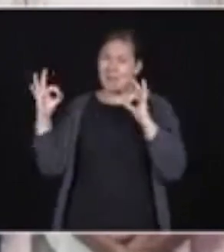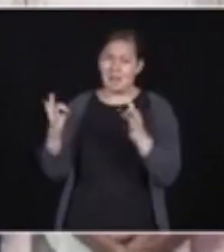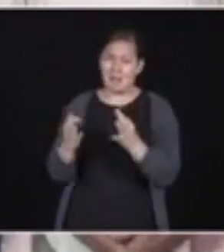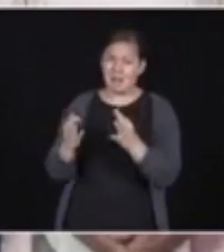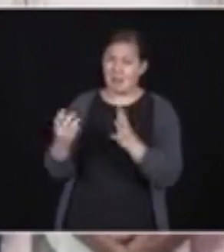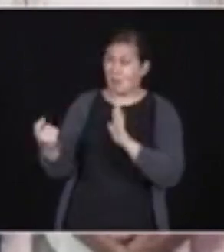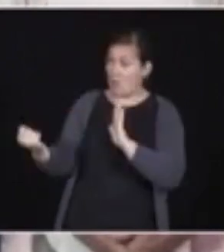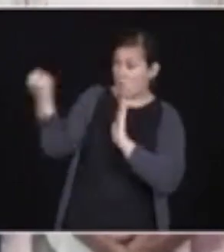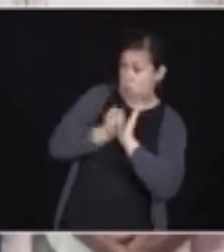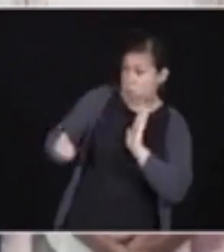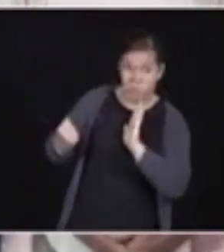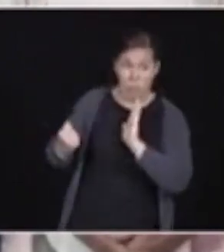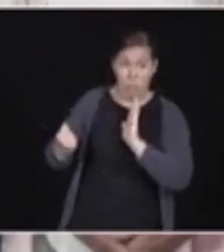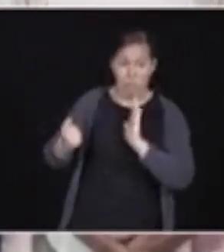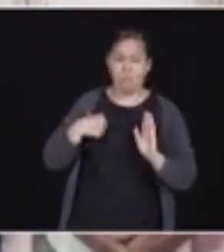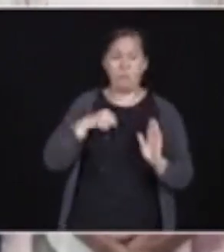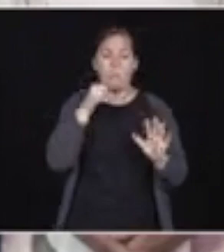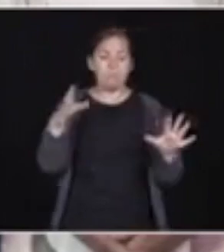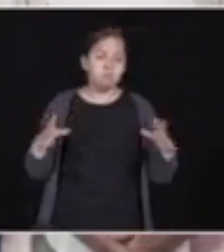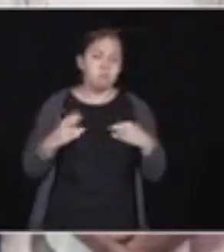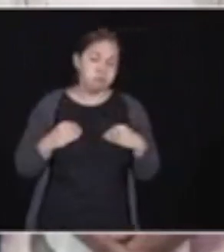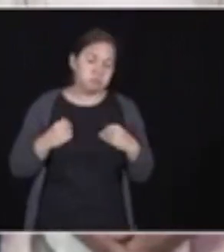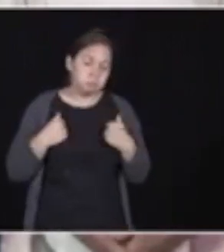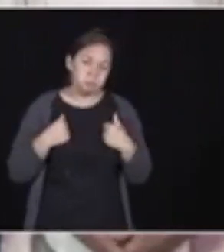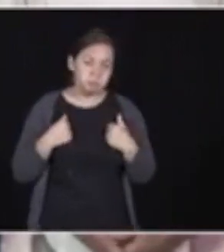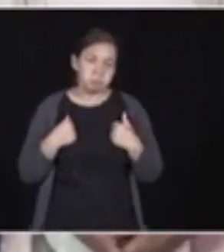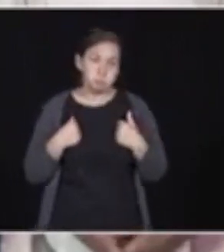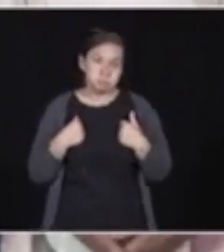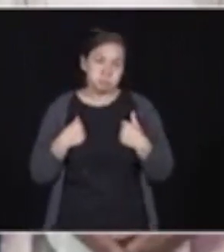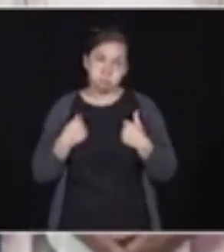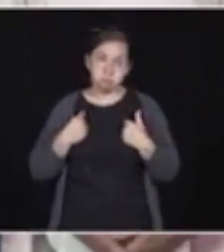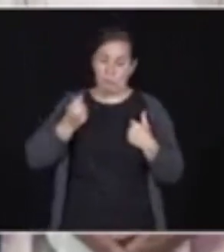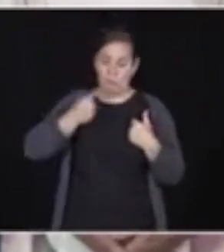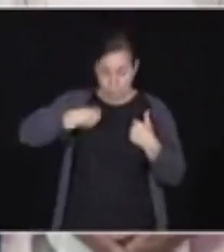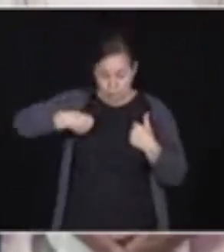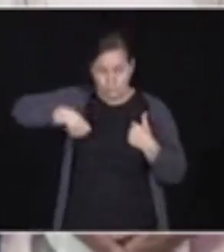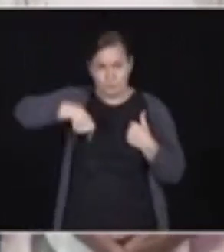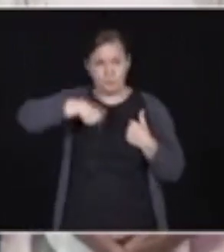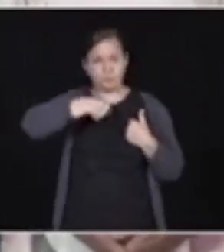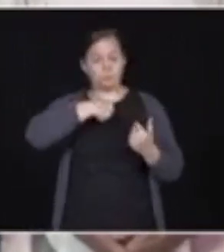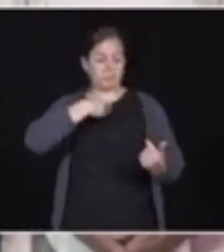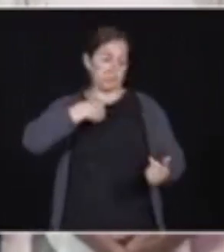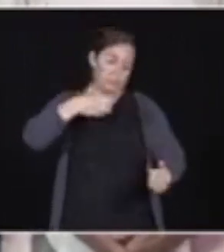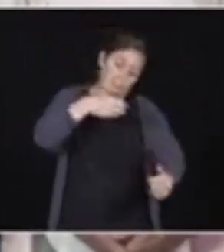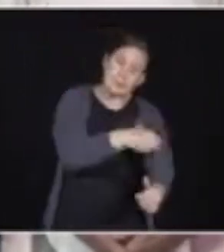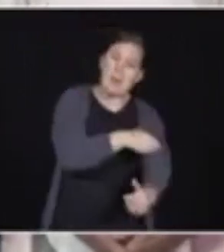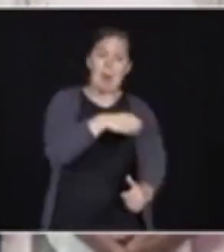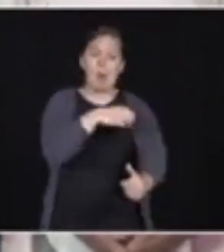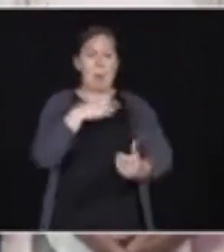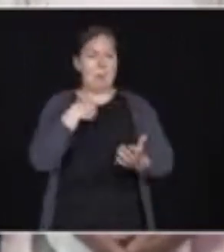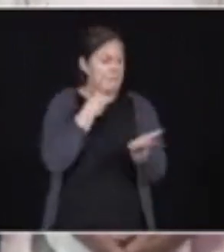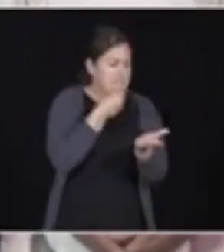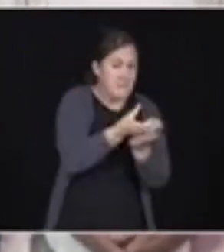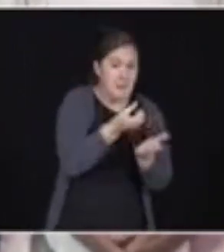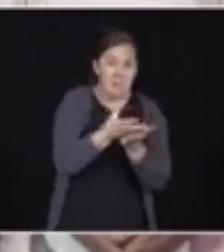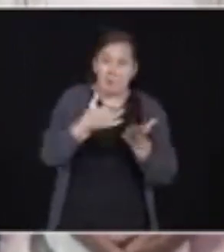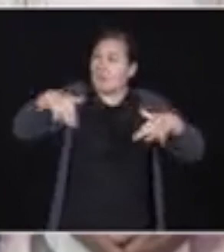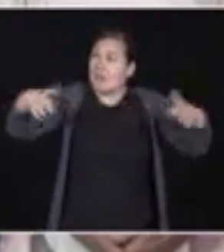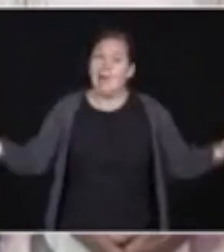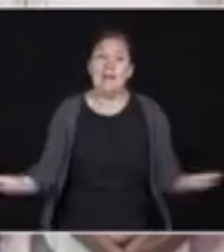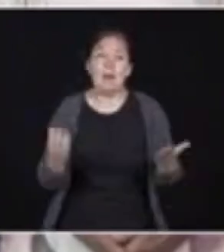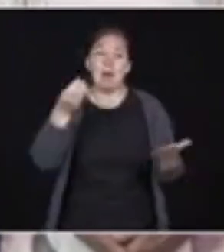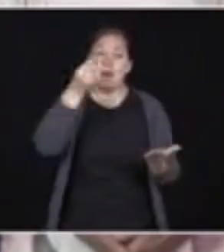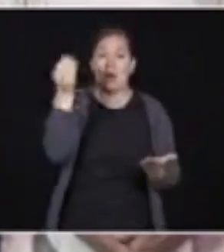us like this. Unacceptable. We are an economic powerhouse. We are their number one customer. I'm a businessman.